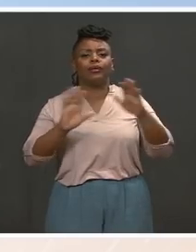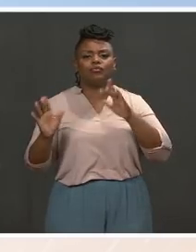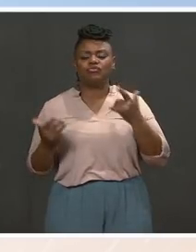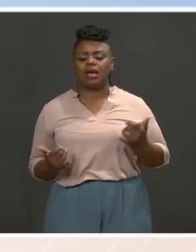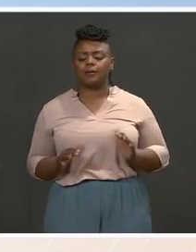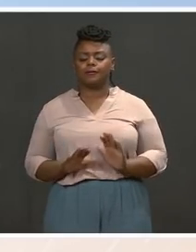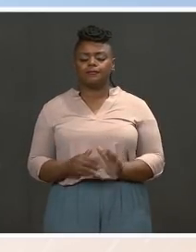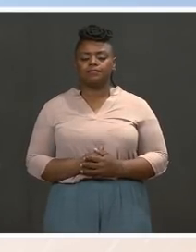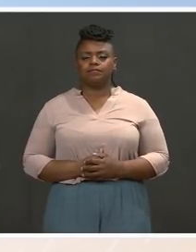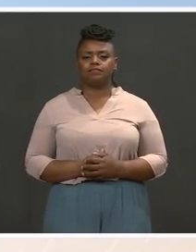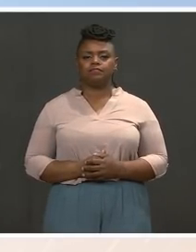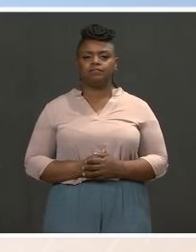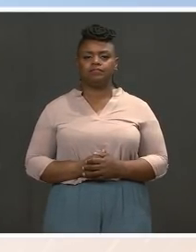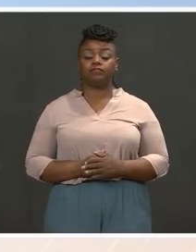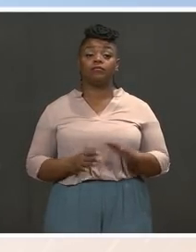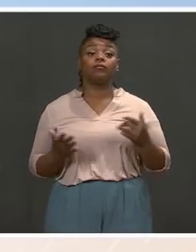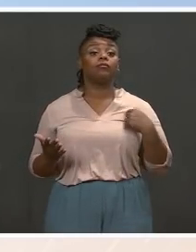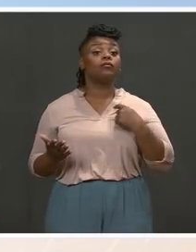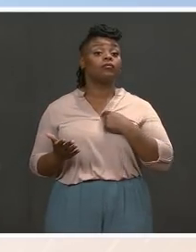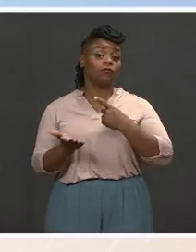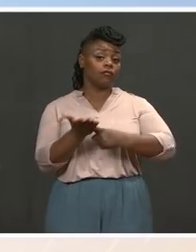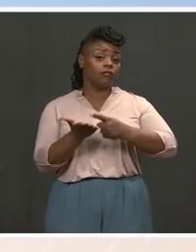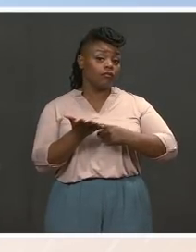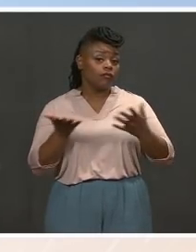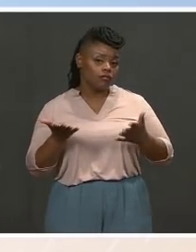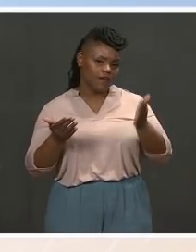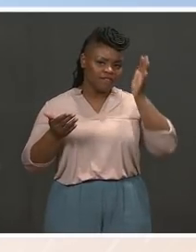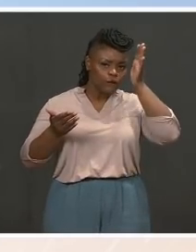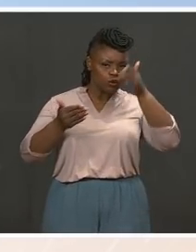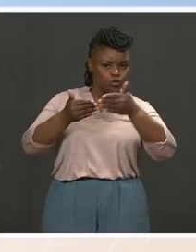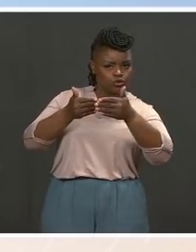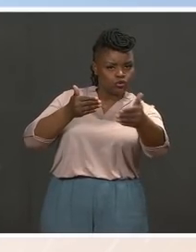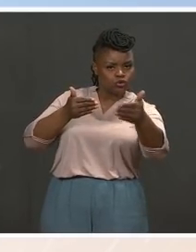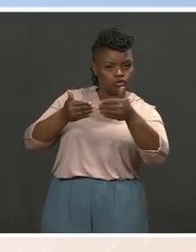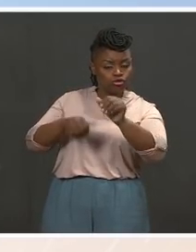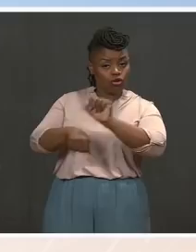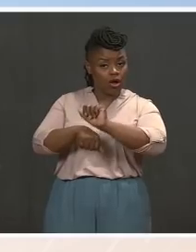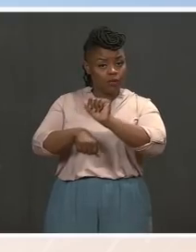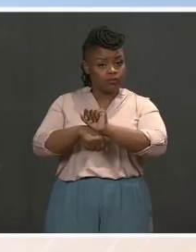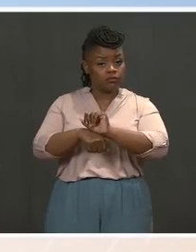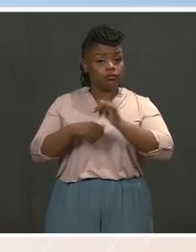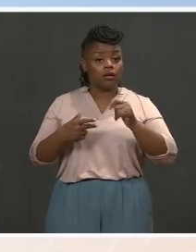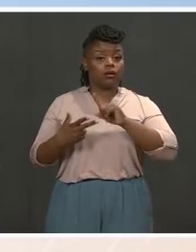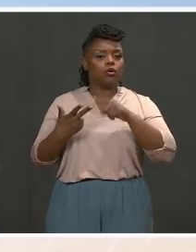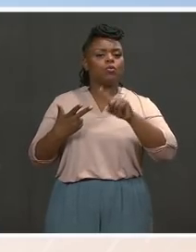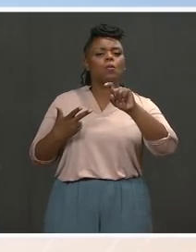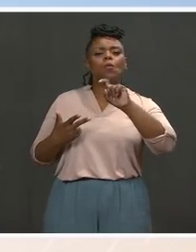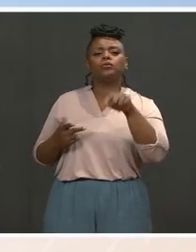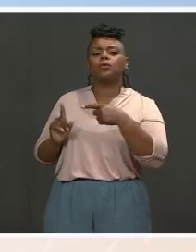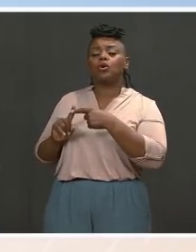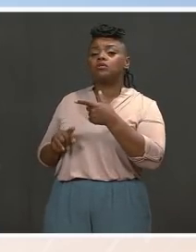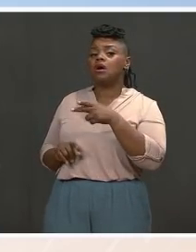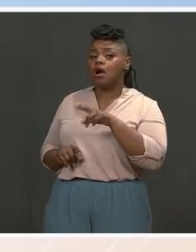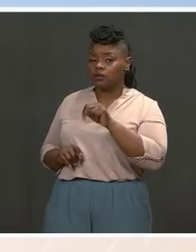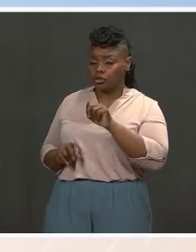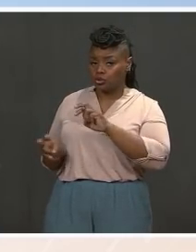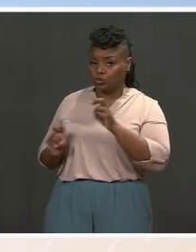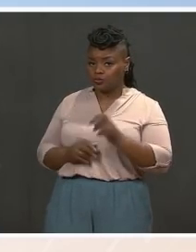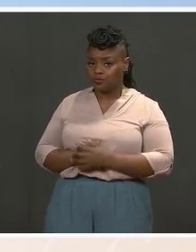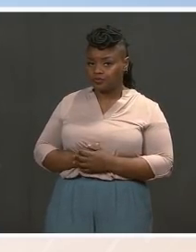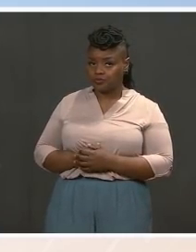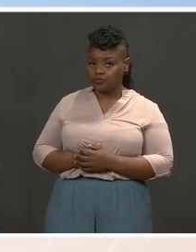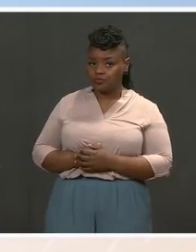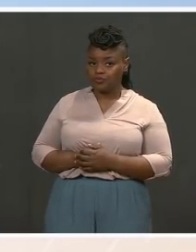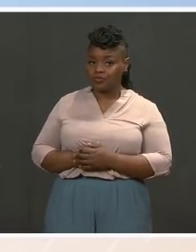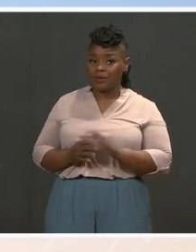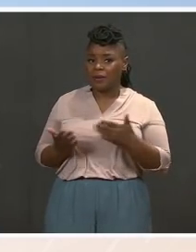really talking about future leases. And then just one more on the gun issue. I know this is kind of a crazy question, but MS. It's always a good lead in when it's a crazy